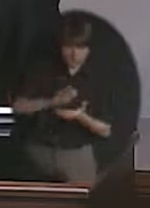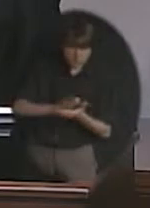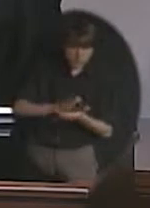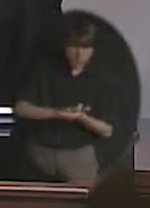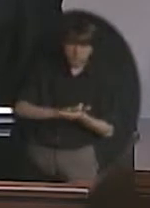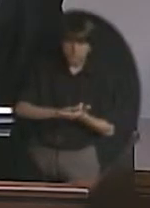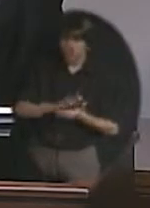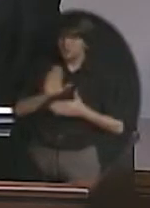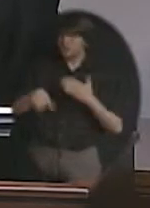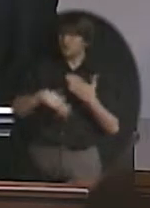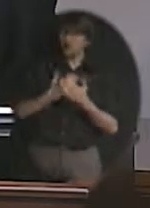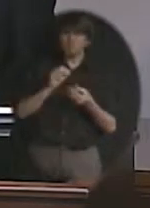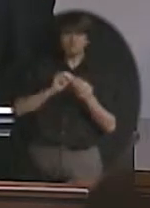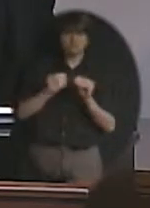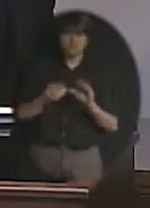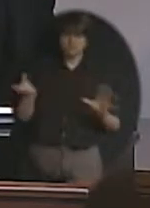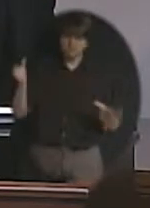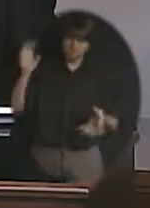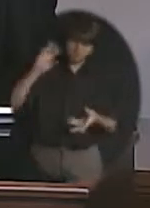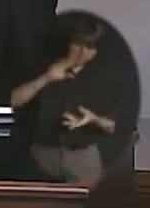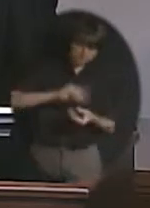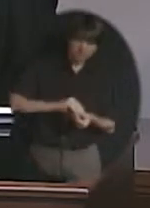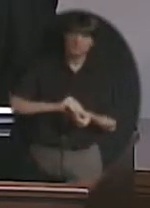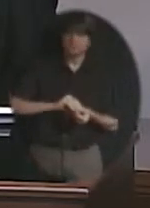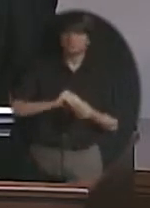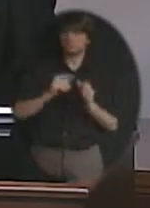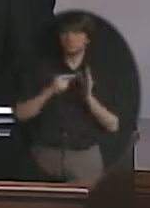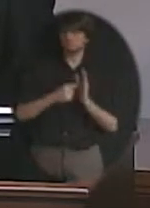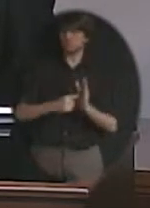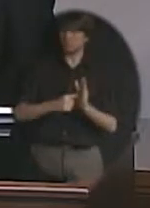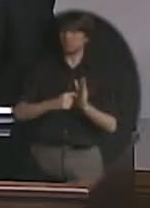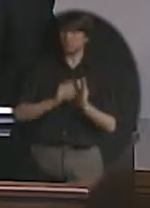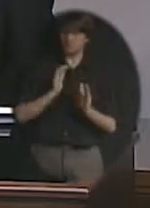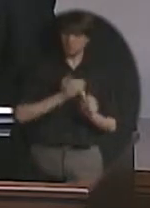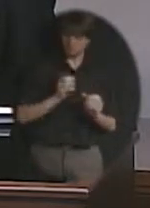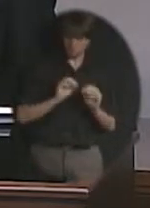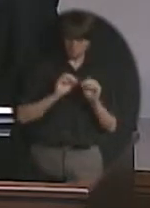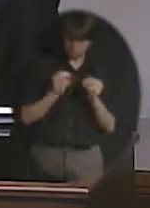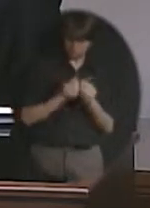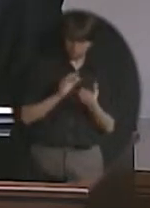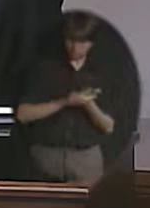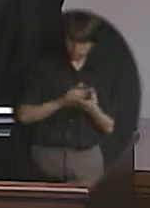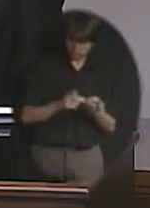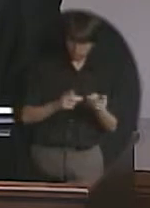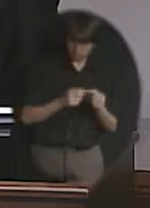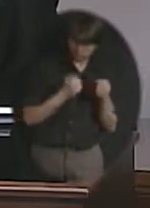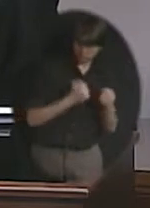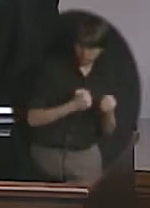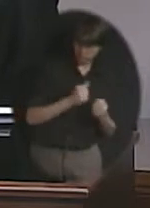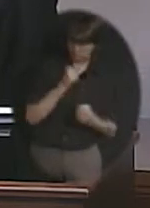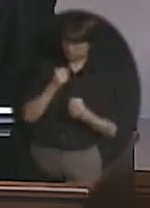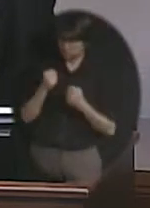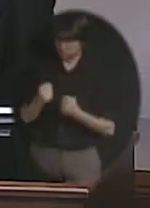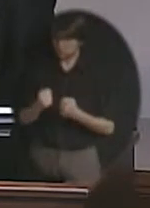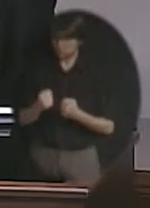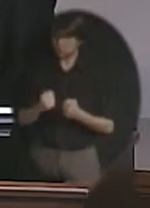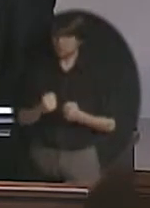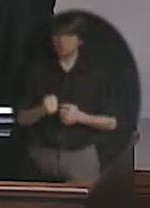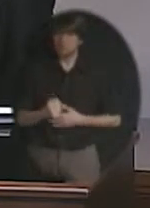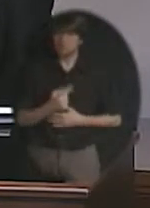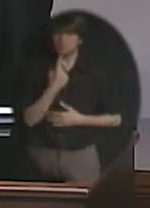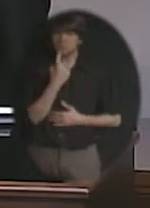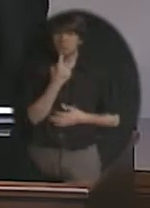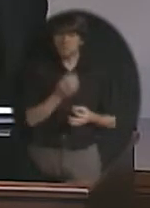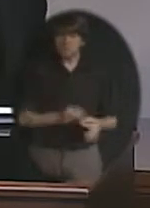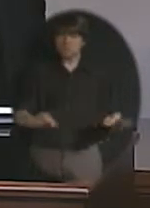together that makes a complete picture, to me, of an organization. Very important data, but it is one piece of lots of data that we try to put together